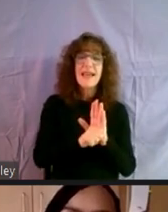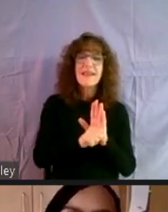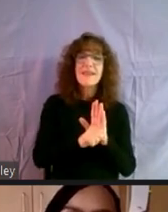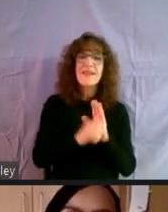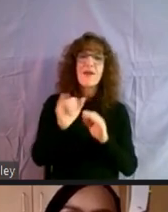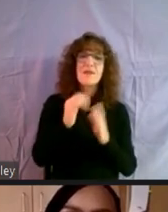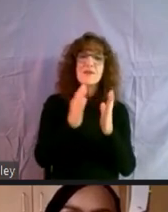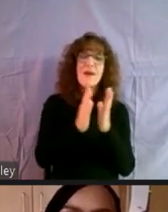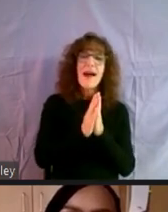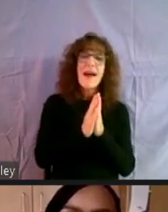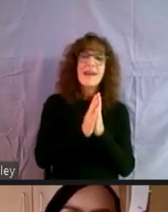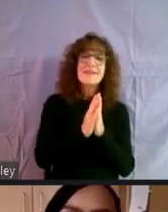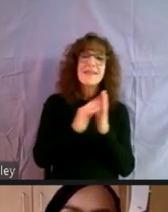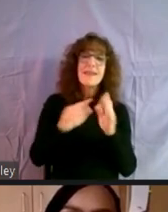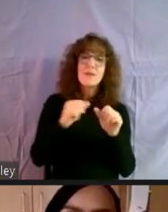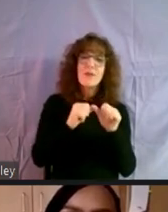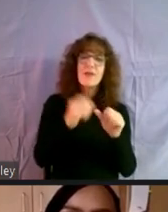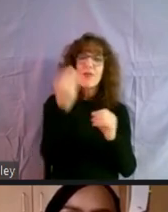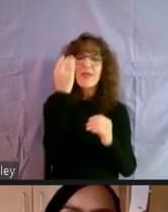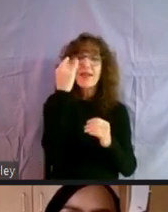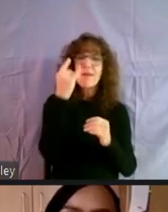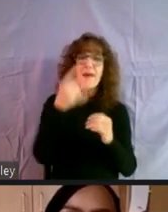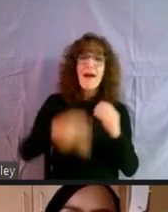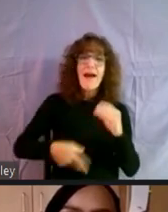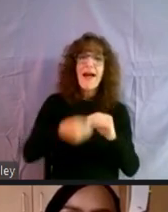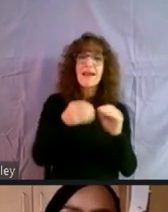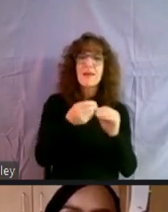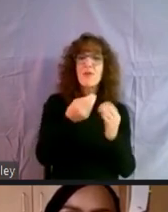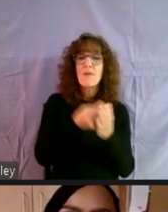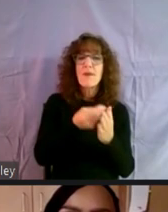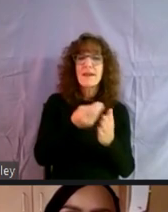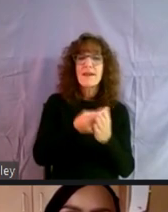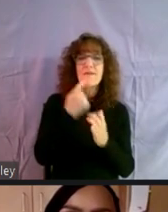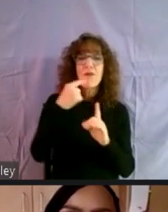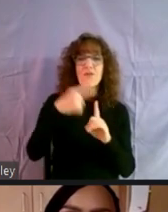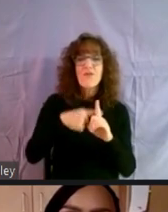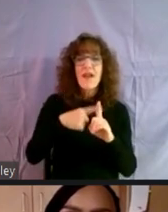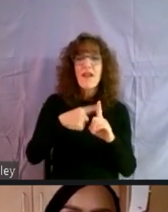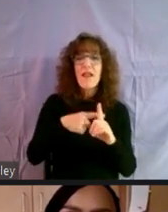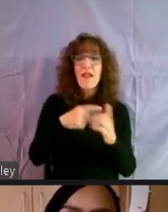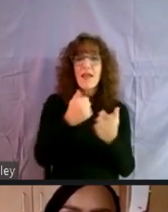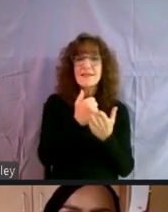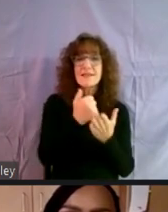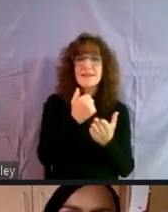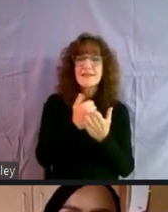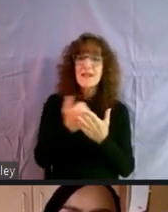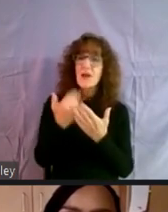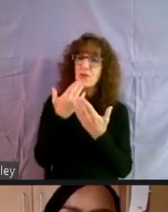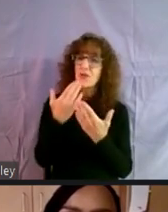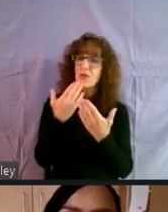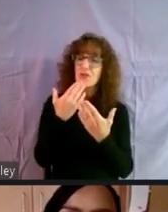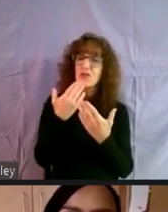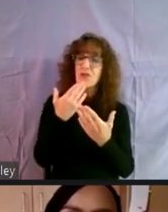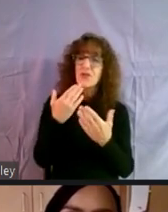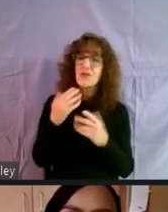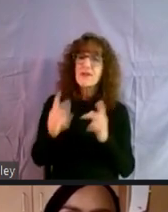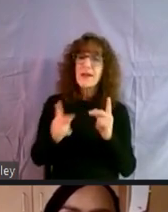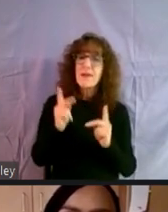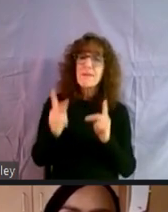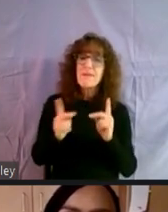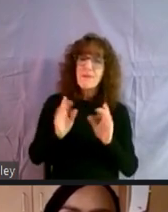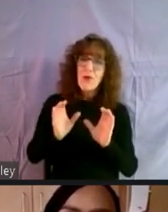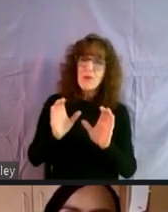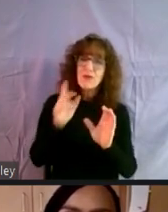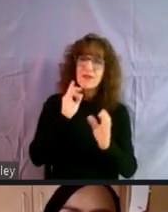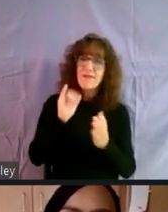asking them to continue to think about putting more funds into rental assistance. Okay, good. So, um, people are, people are pushing